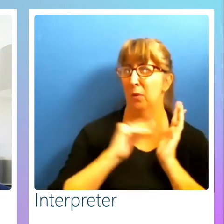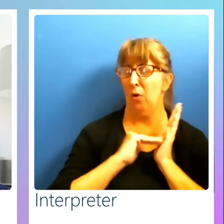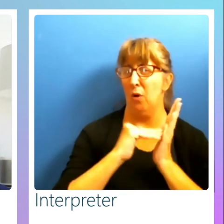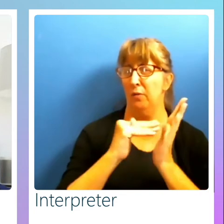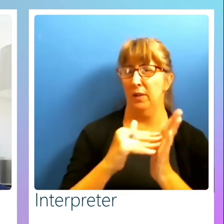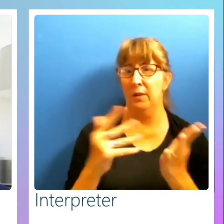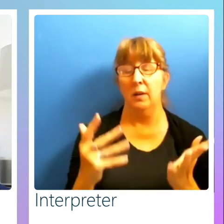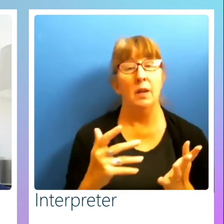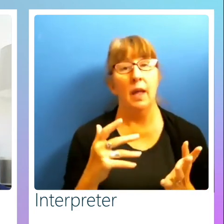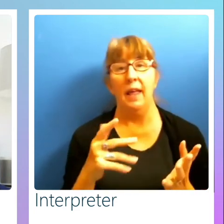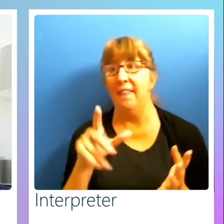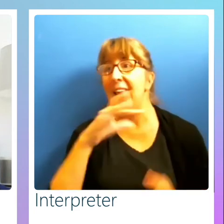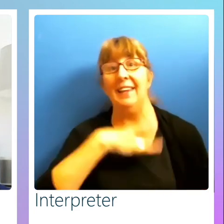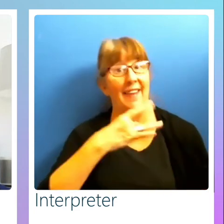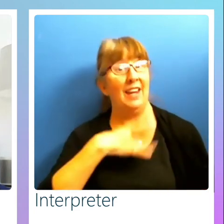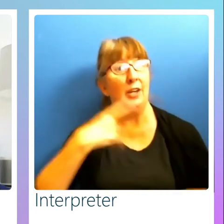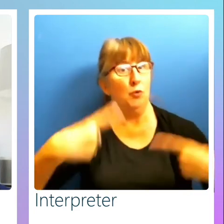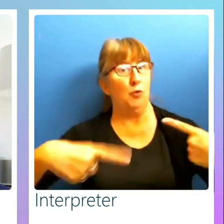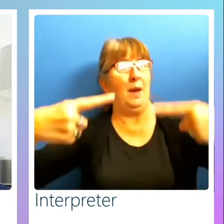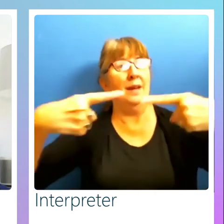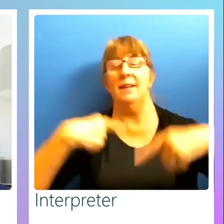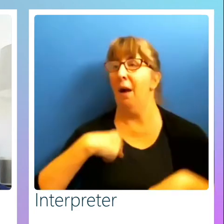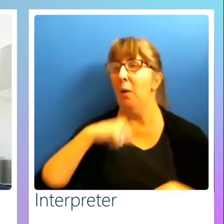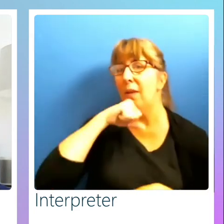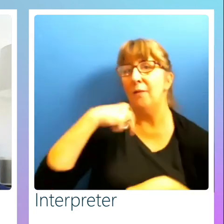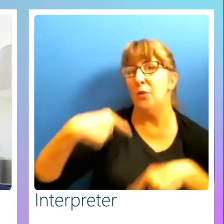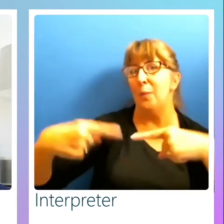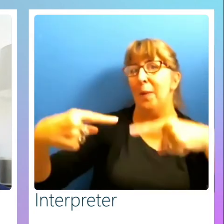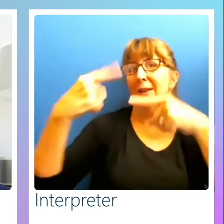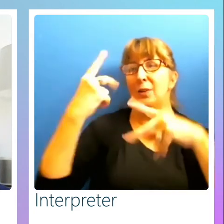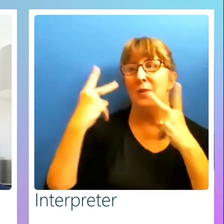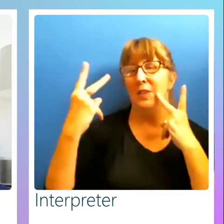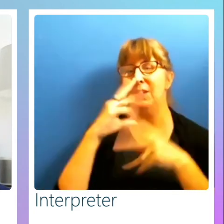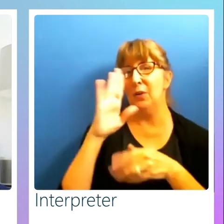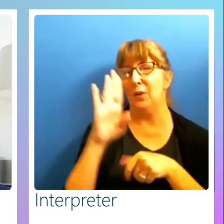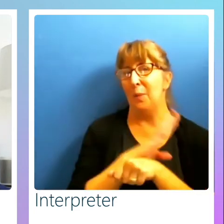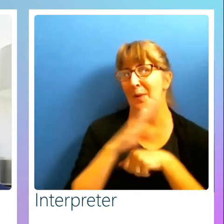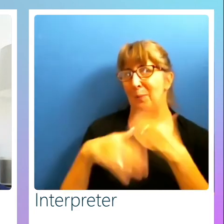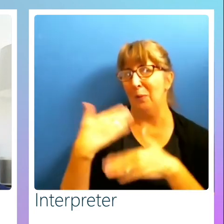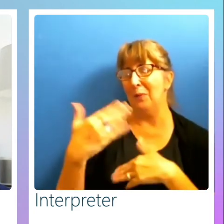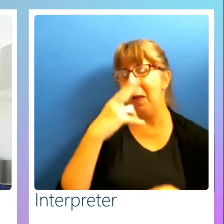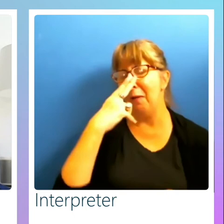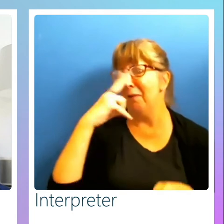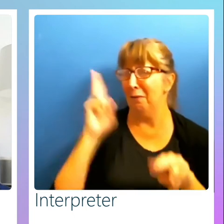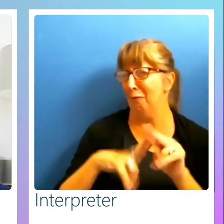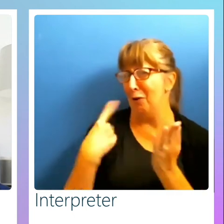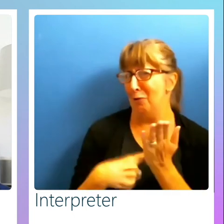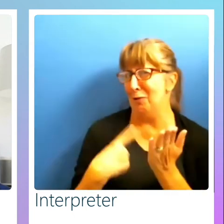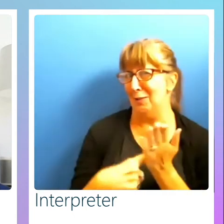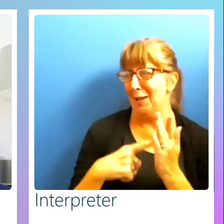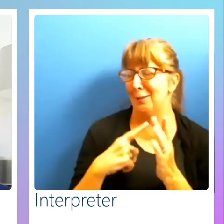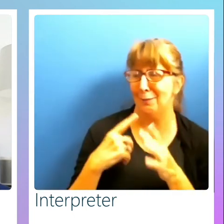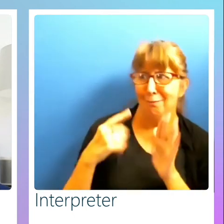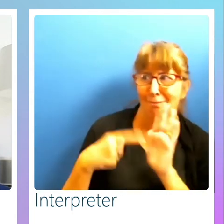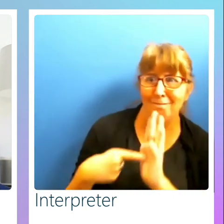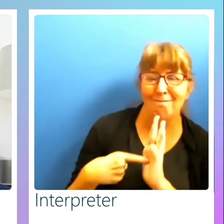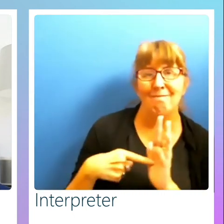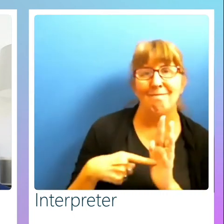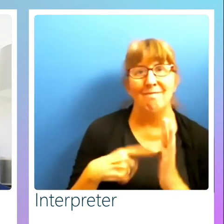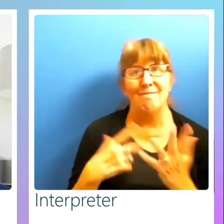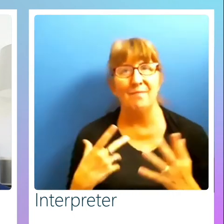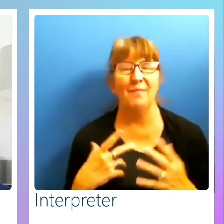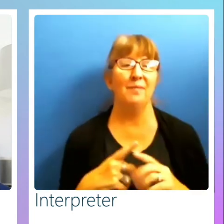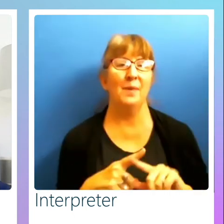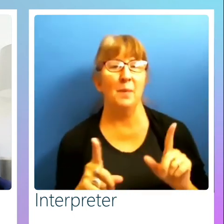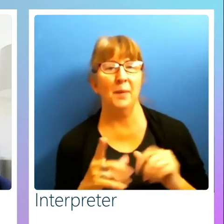I'd love to debate it, to see what your company processes are, I think it's fun to talk about those things. That's just me, though, but, but yeah,